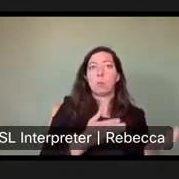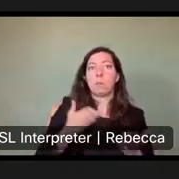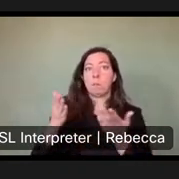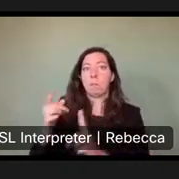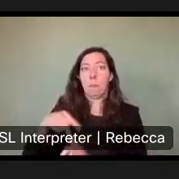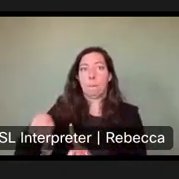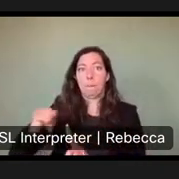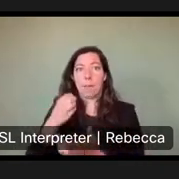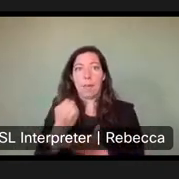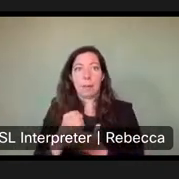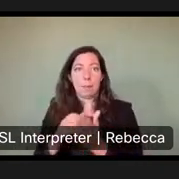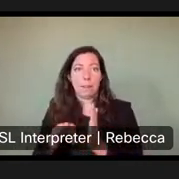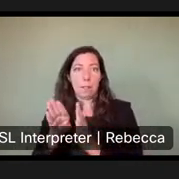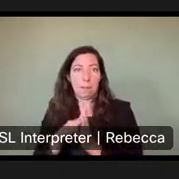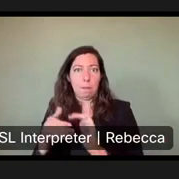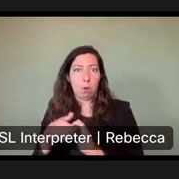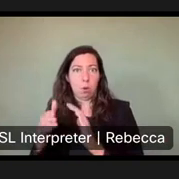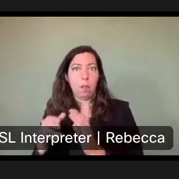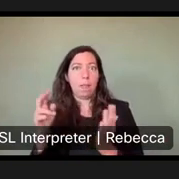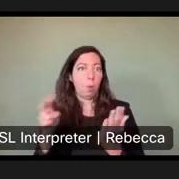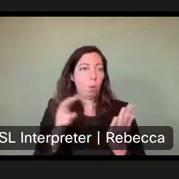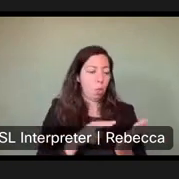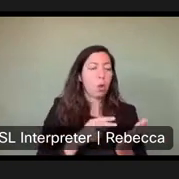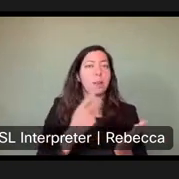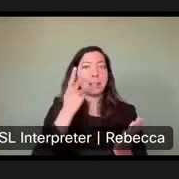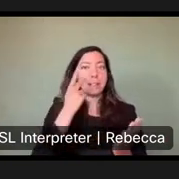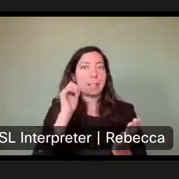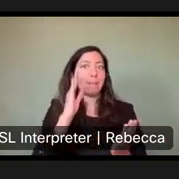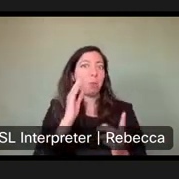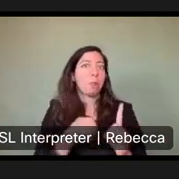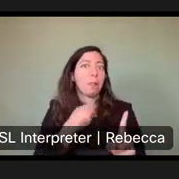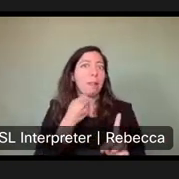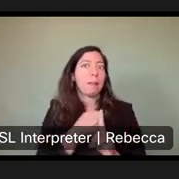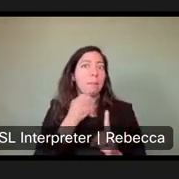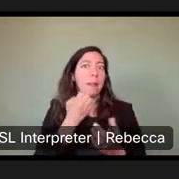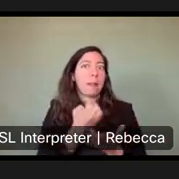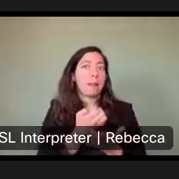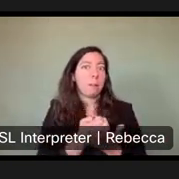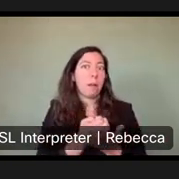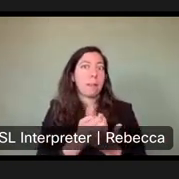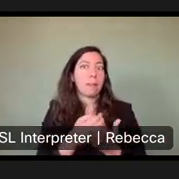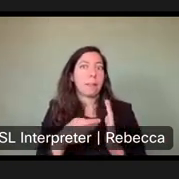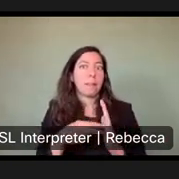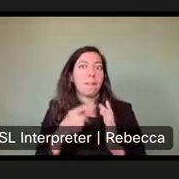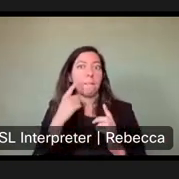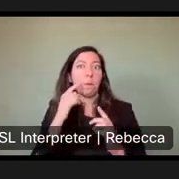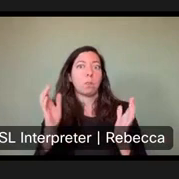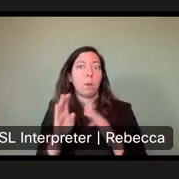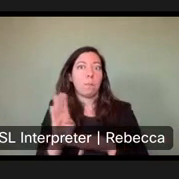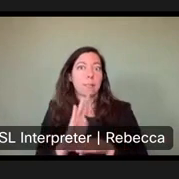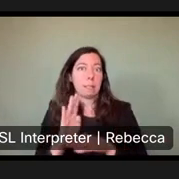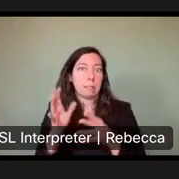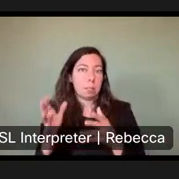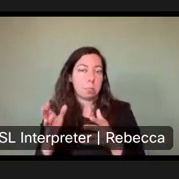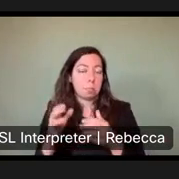and provide recommendations on whether it will have, um, economic impact for small businesses across the state. Um,